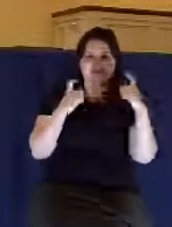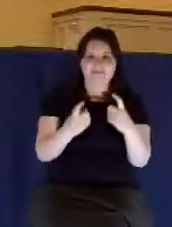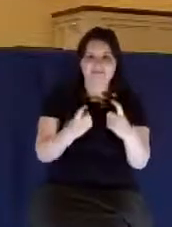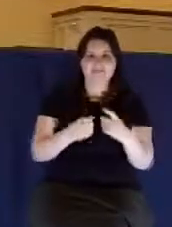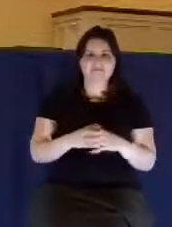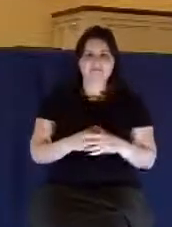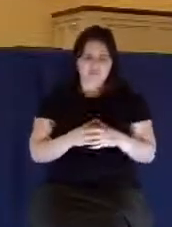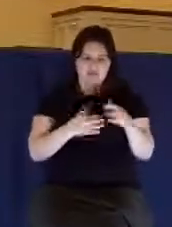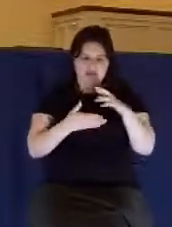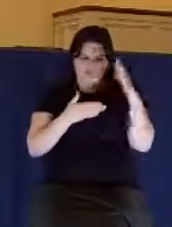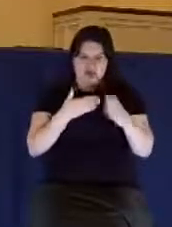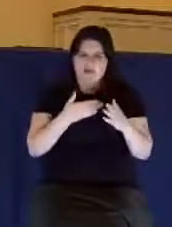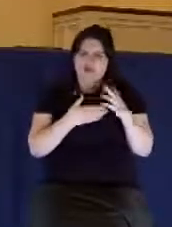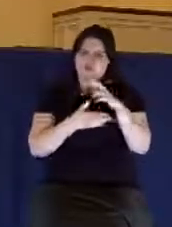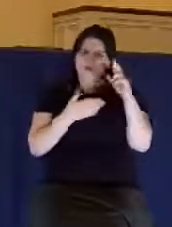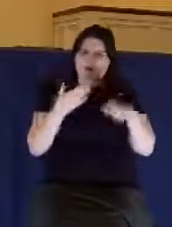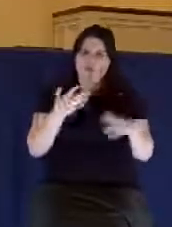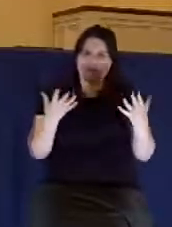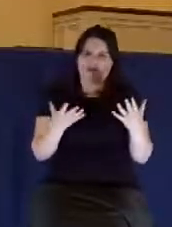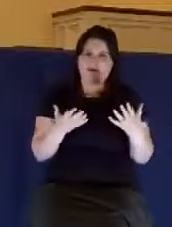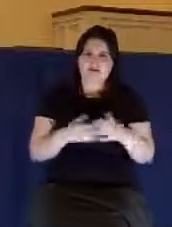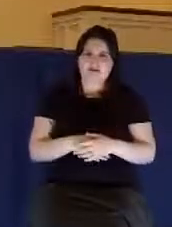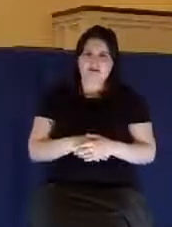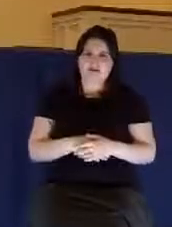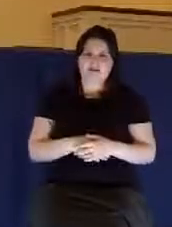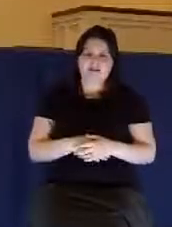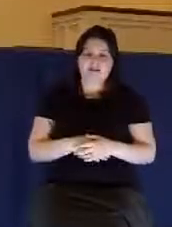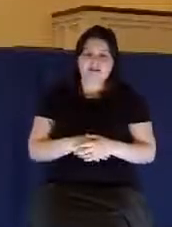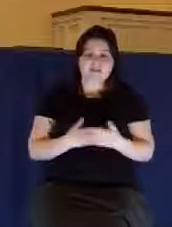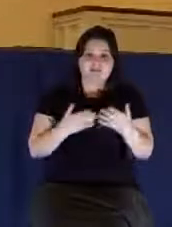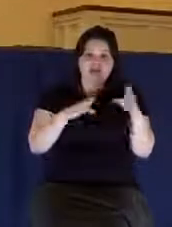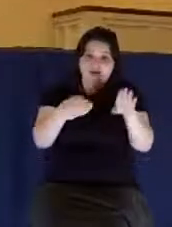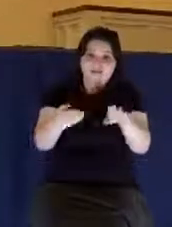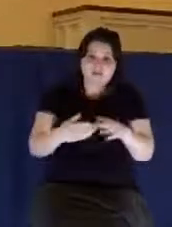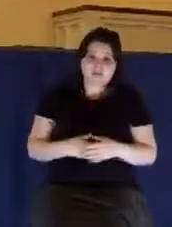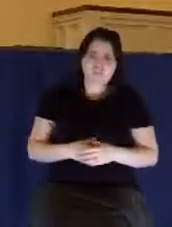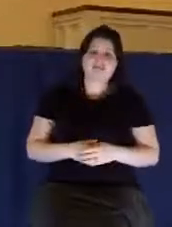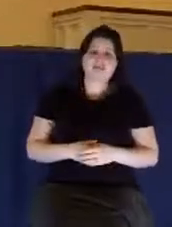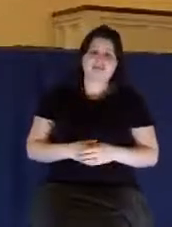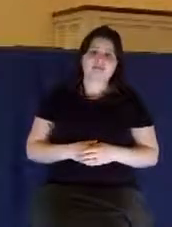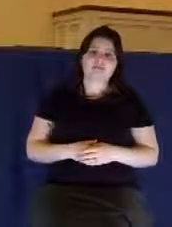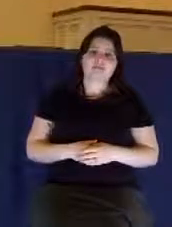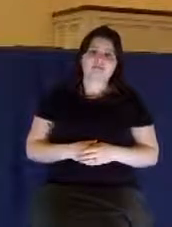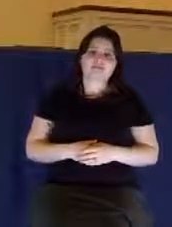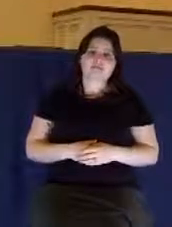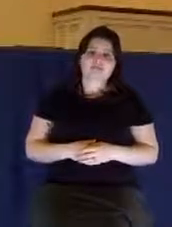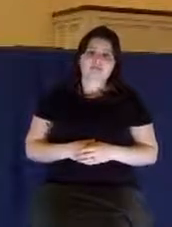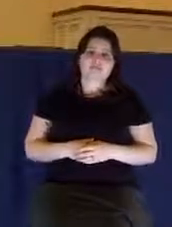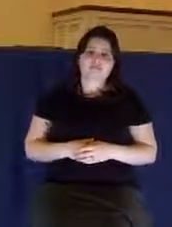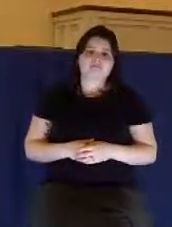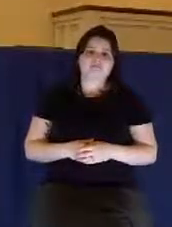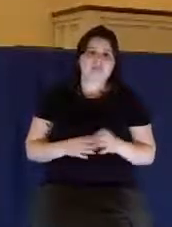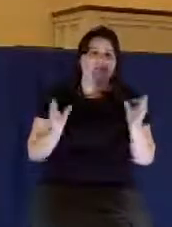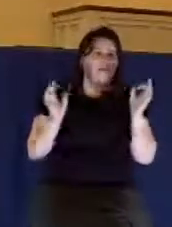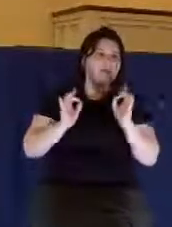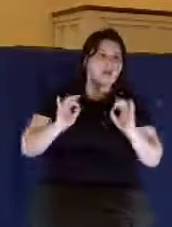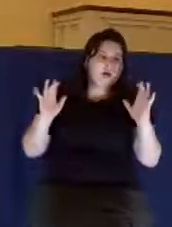What's the end result of it? The end result is death. The end result is misery.